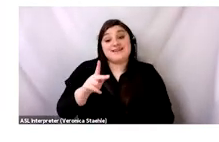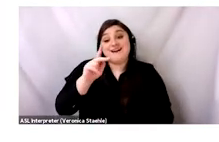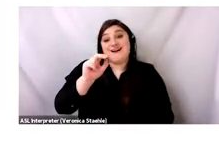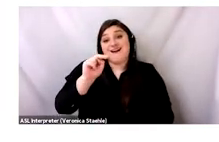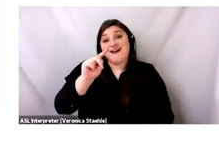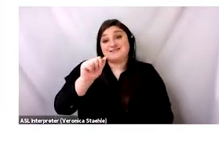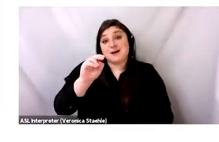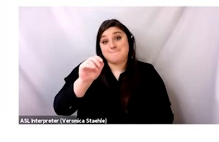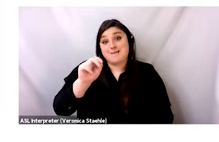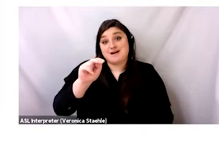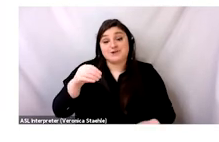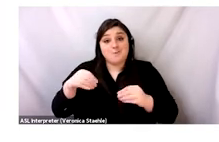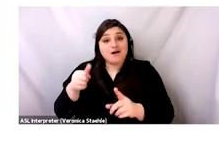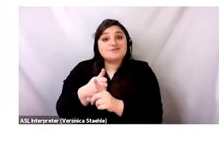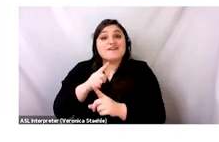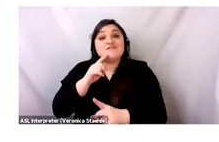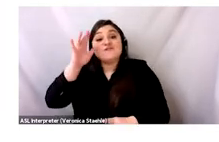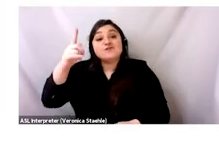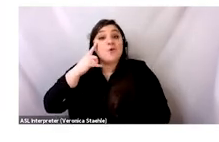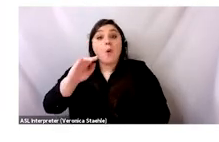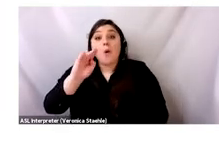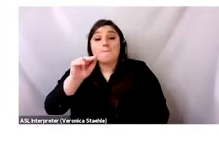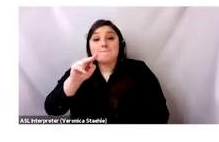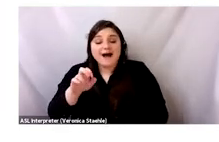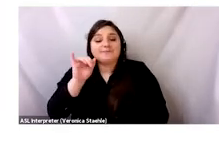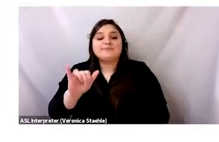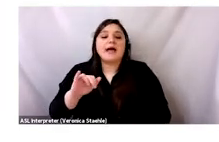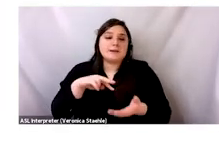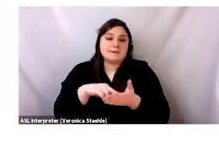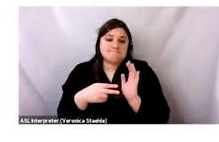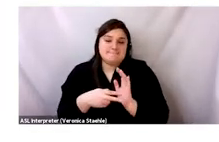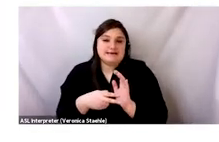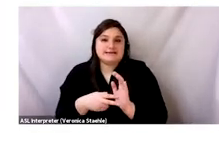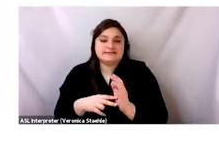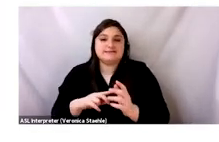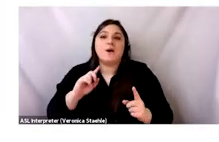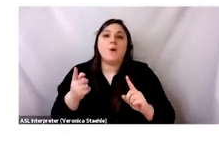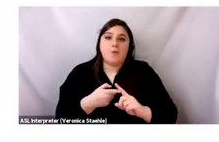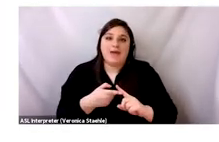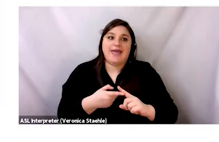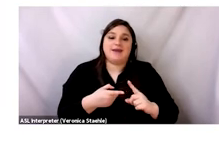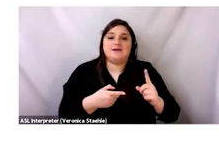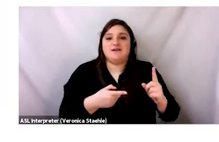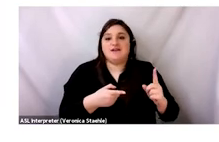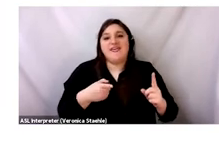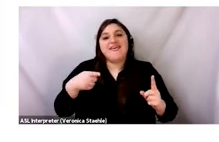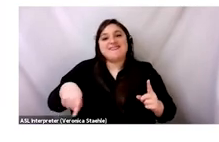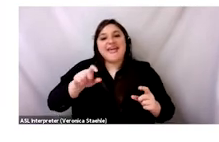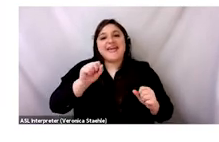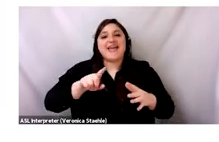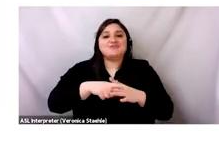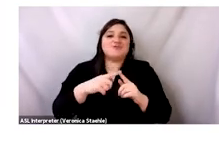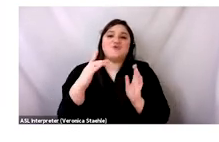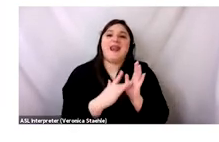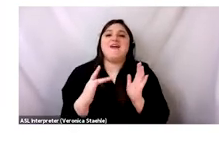see Contamanto as a future gold mine, what they mean is that, you know, when fiber-to-fiber recycling is at scale in the global north, they